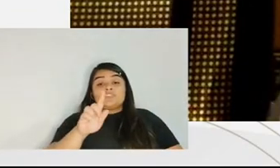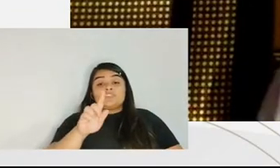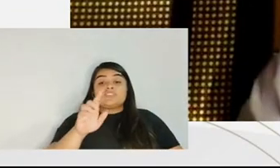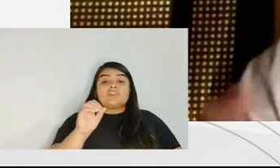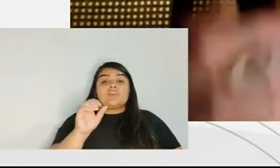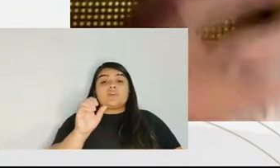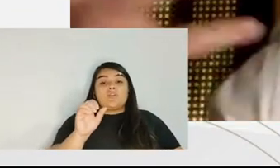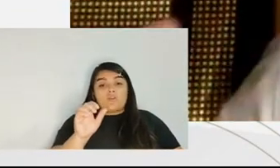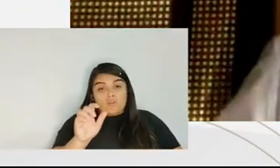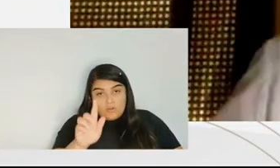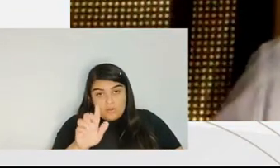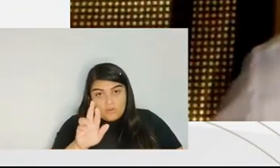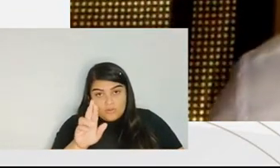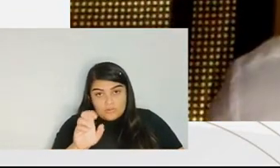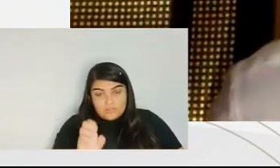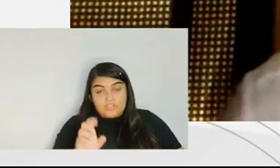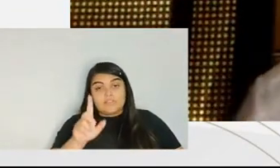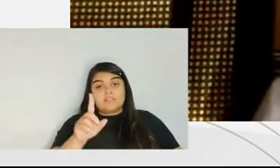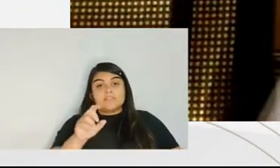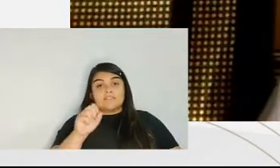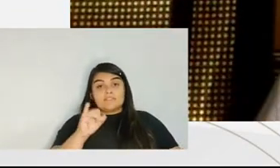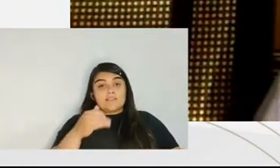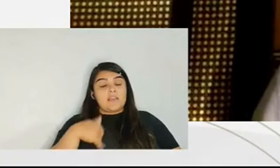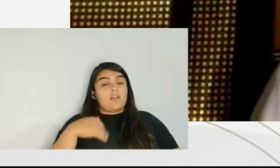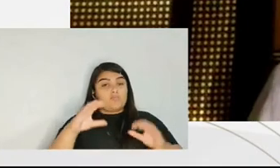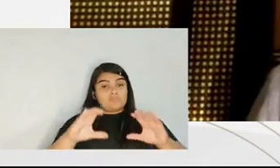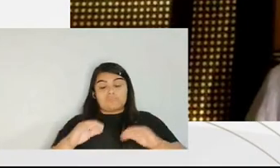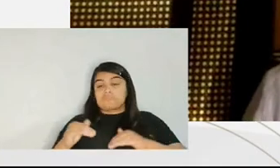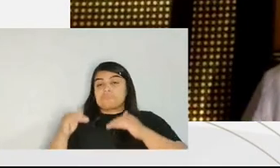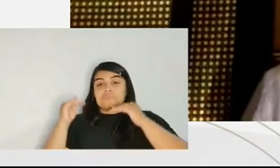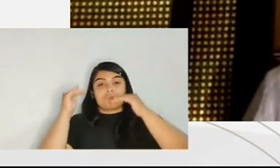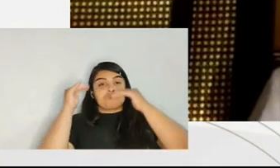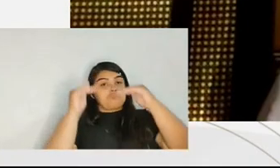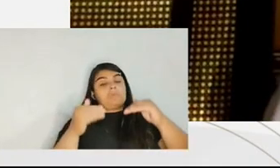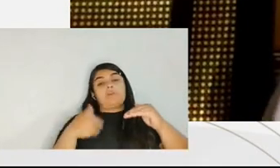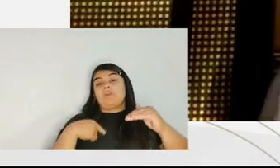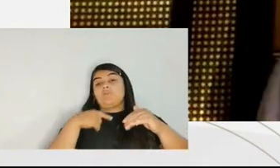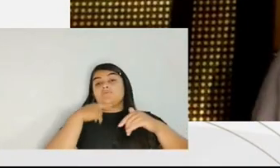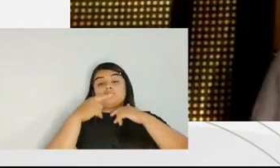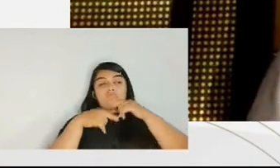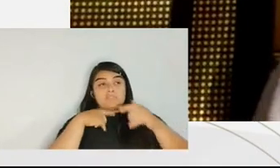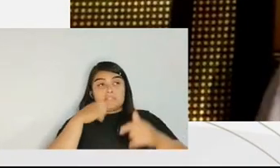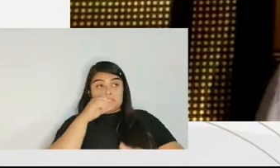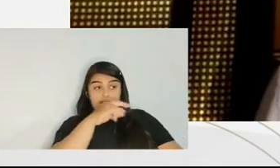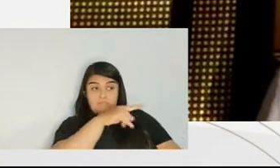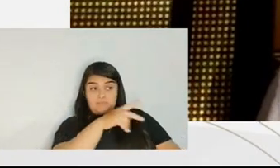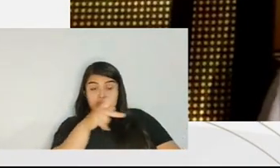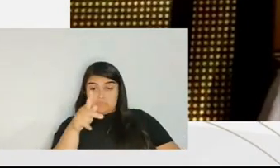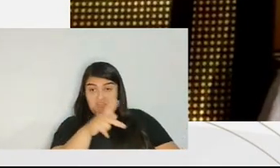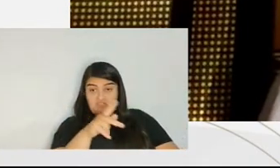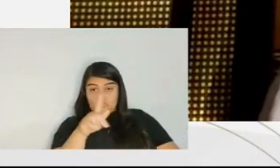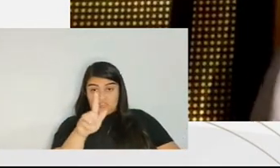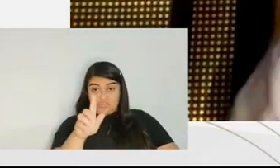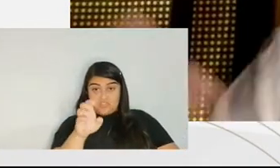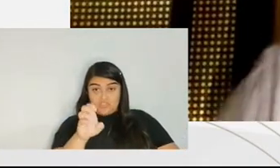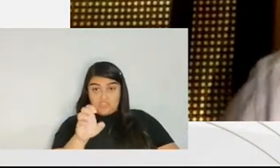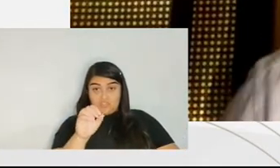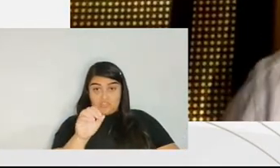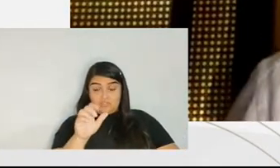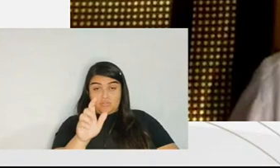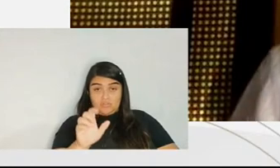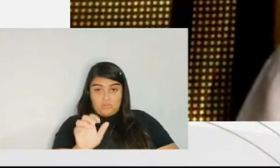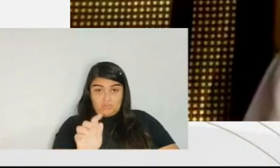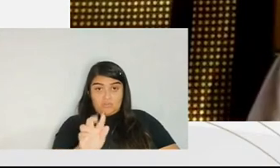at what george fisher thinks and ask about how the supreme court should act i